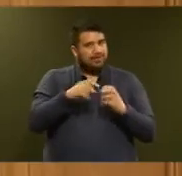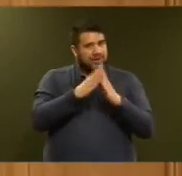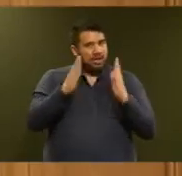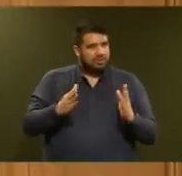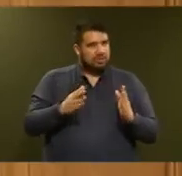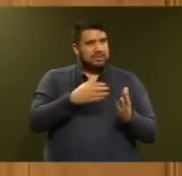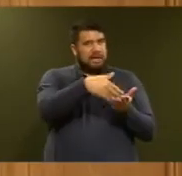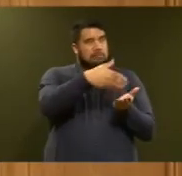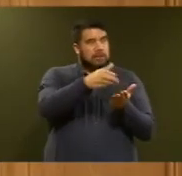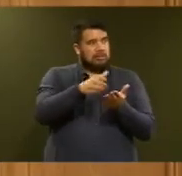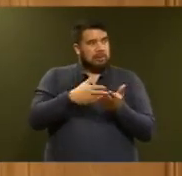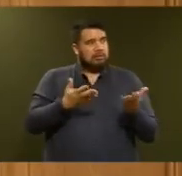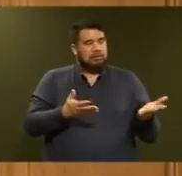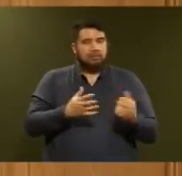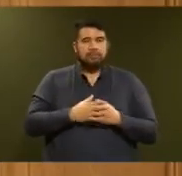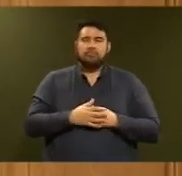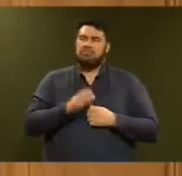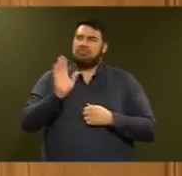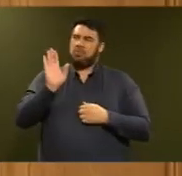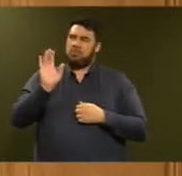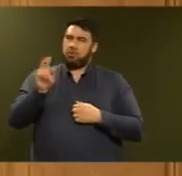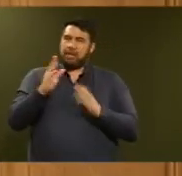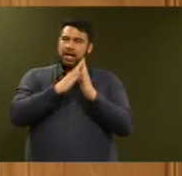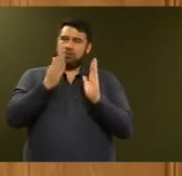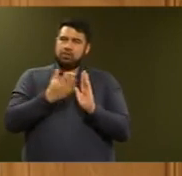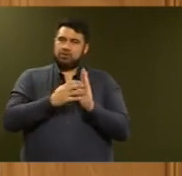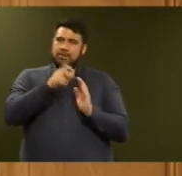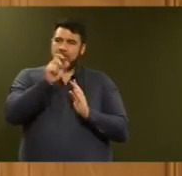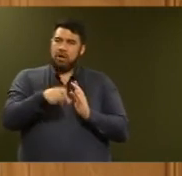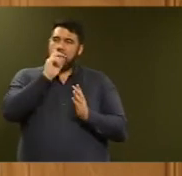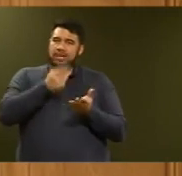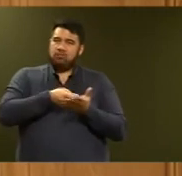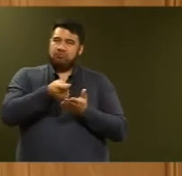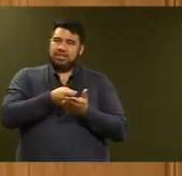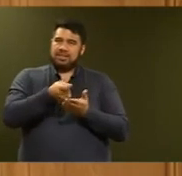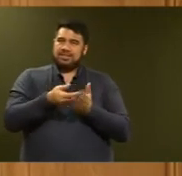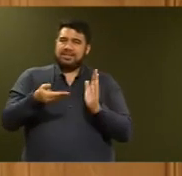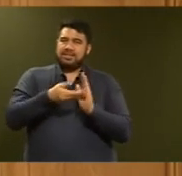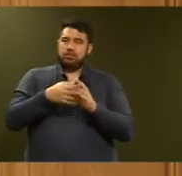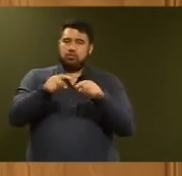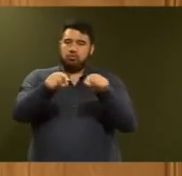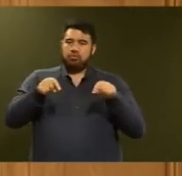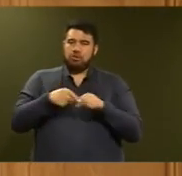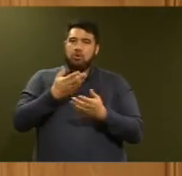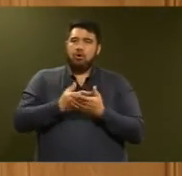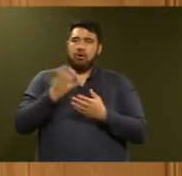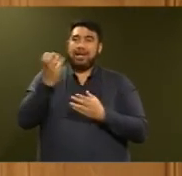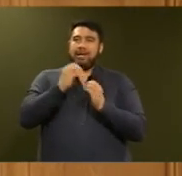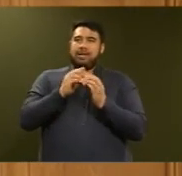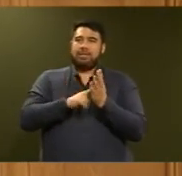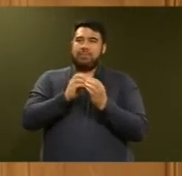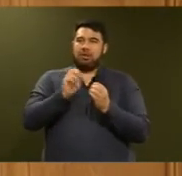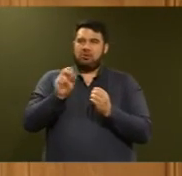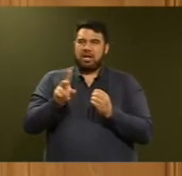How can it be that a state house tenant can rent out their surplus rooms on Air B&B and yet his tenancy